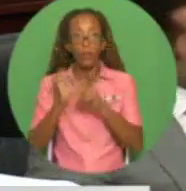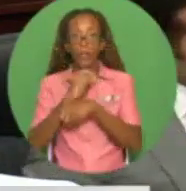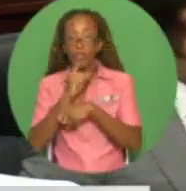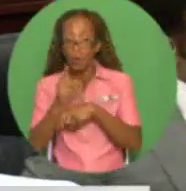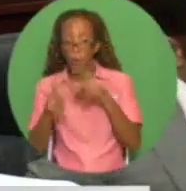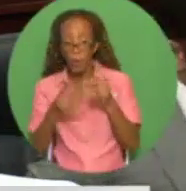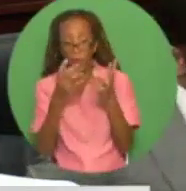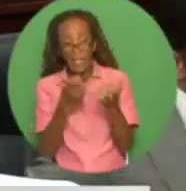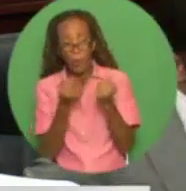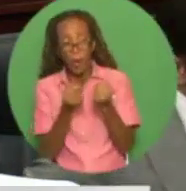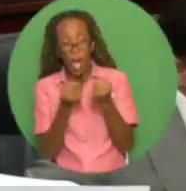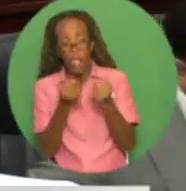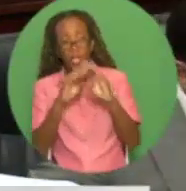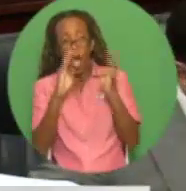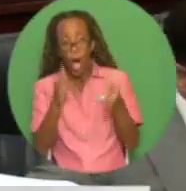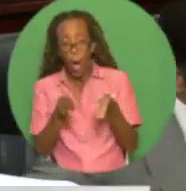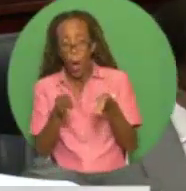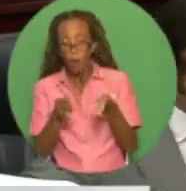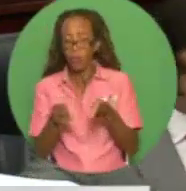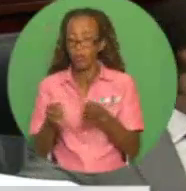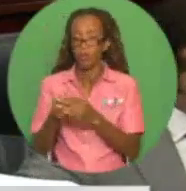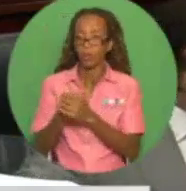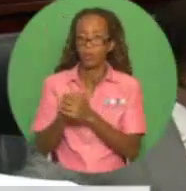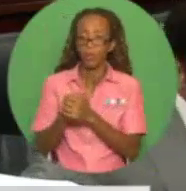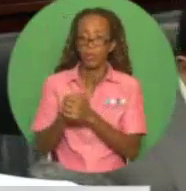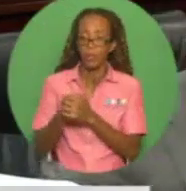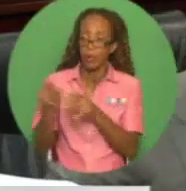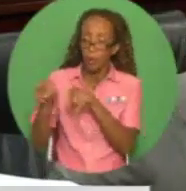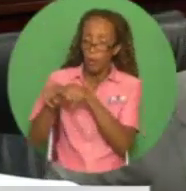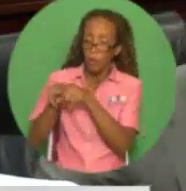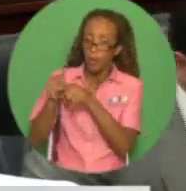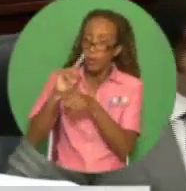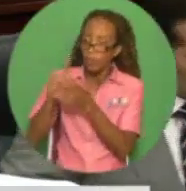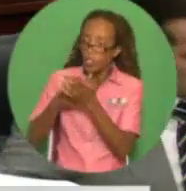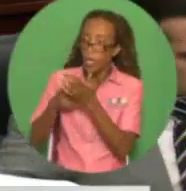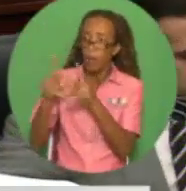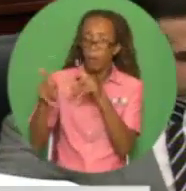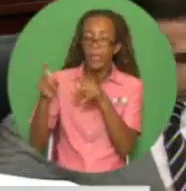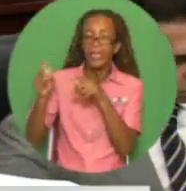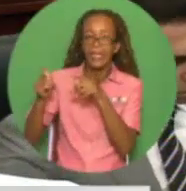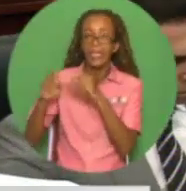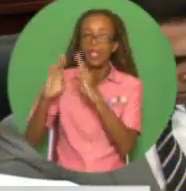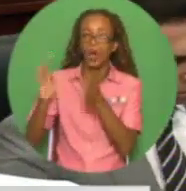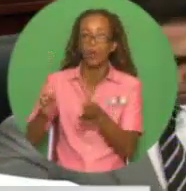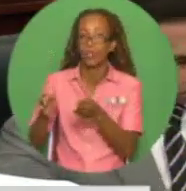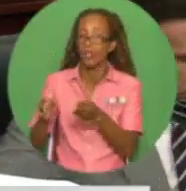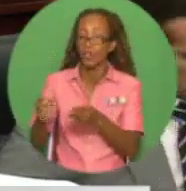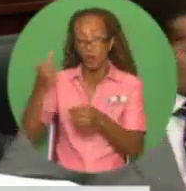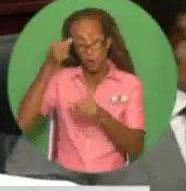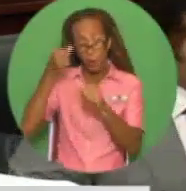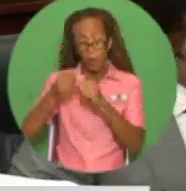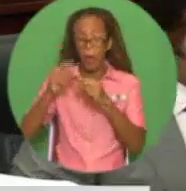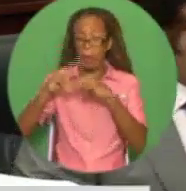demand and supply, bearing in mind that the financial constraints and the high cost of construction